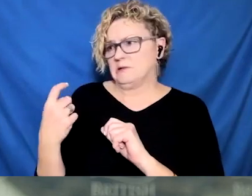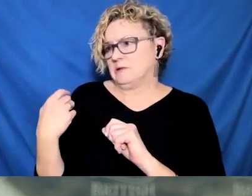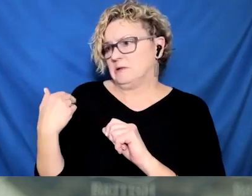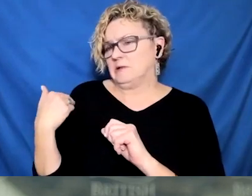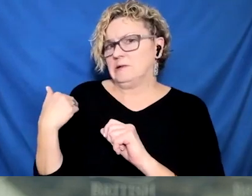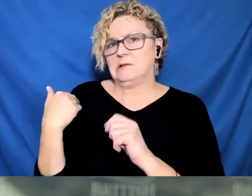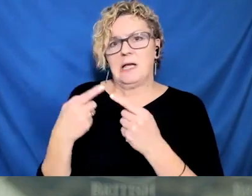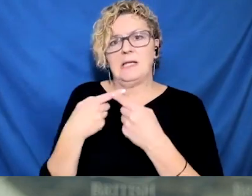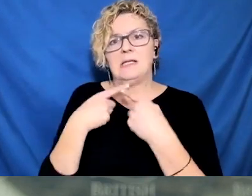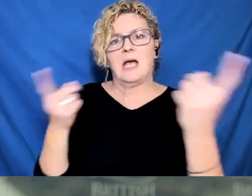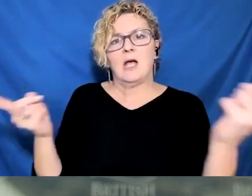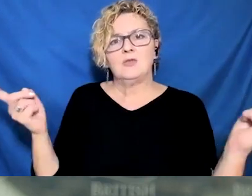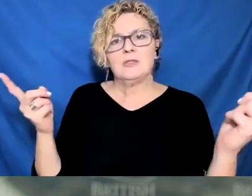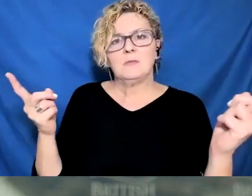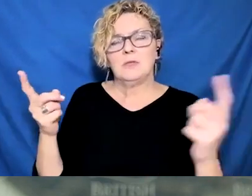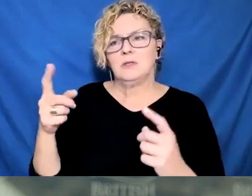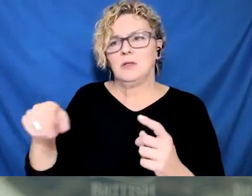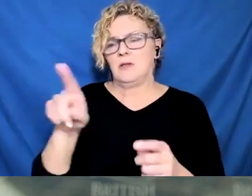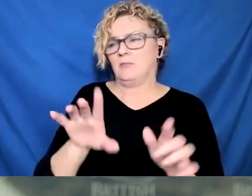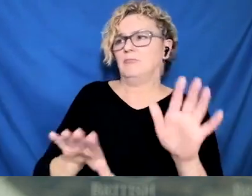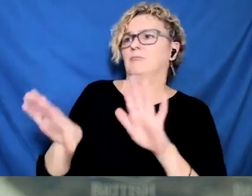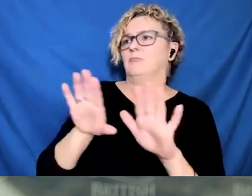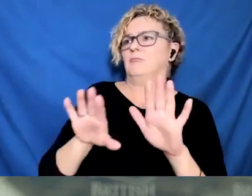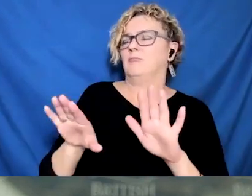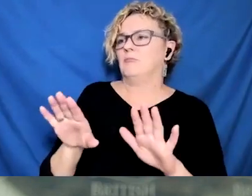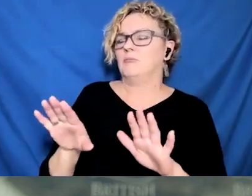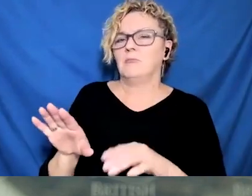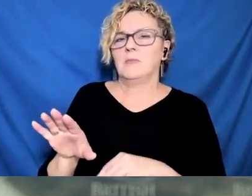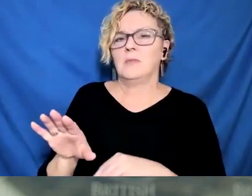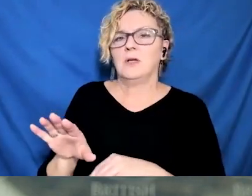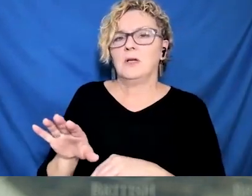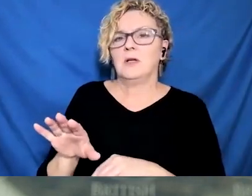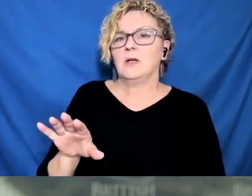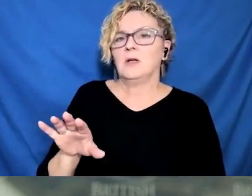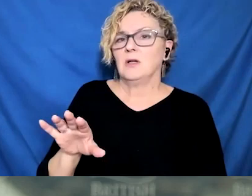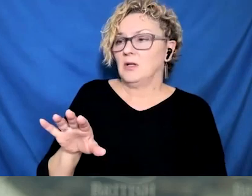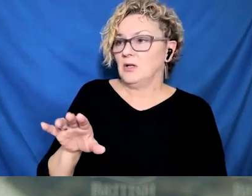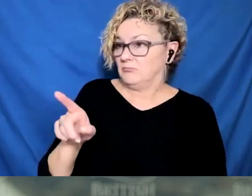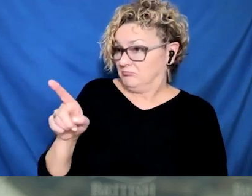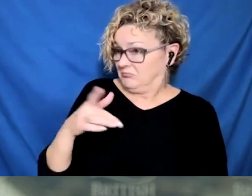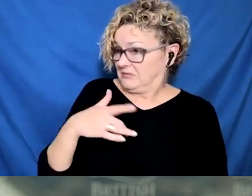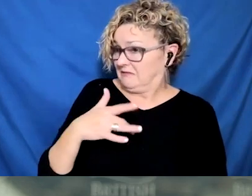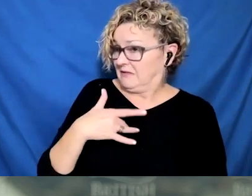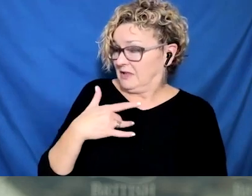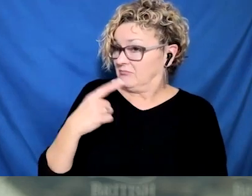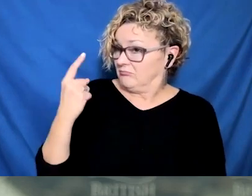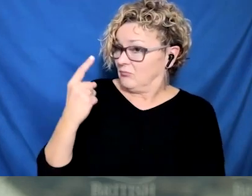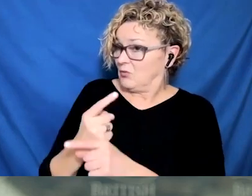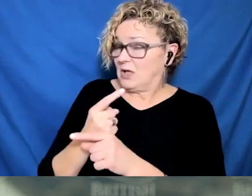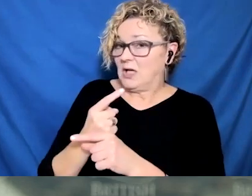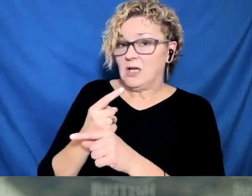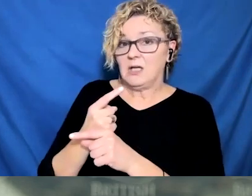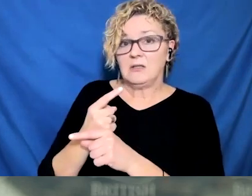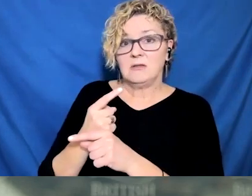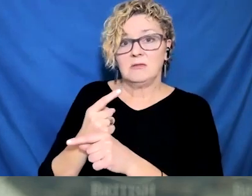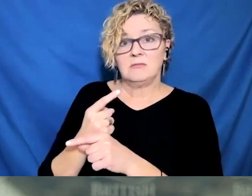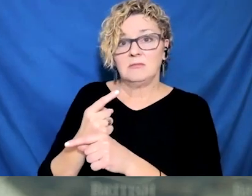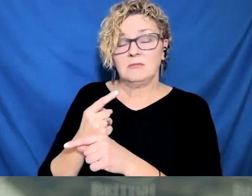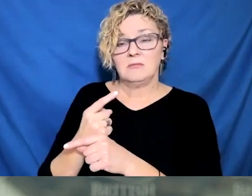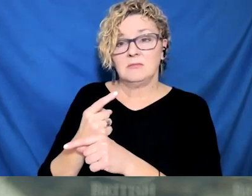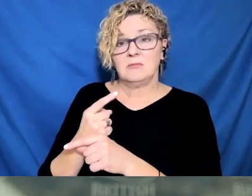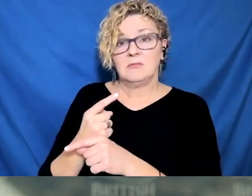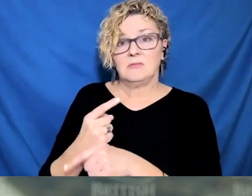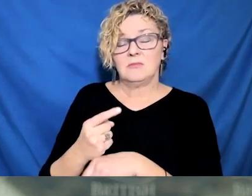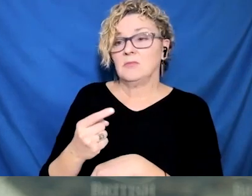a greater ability to support them. And that's been a challenge in smaller towns. But as we, we're only going to do this if we need to do it